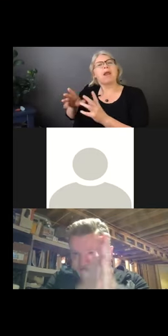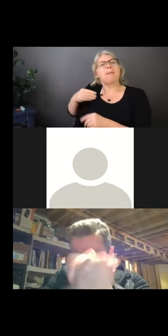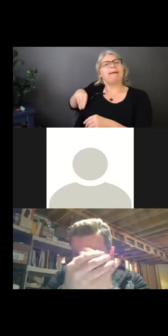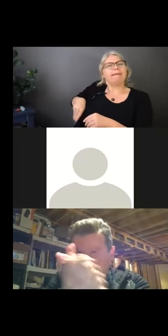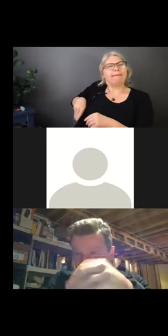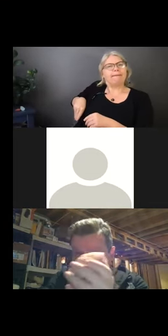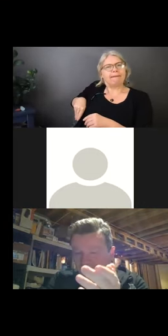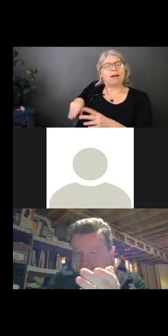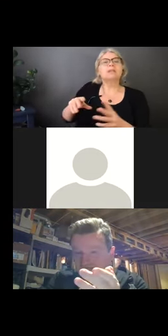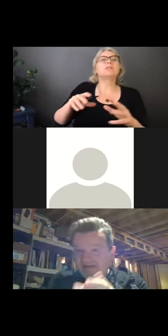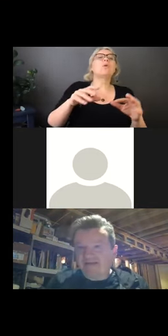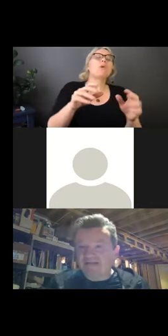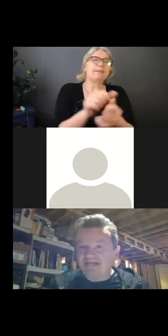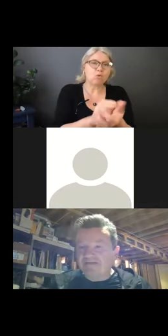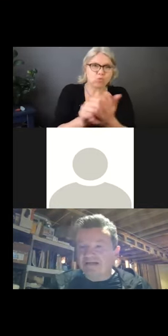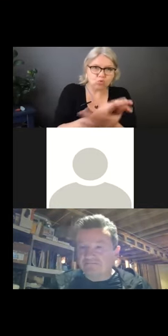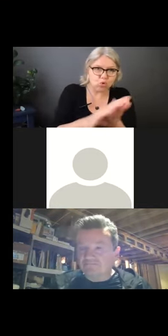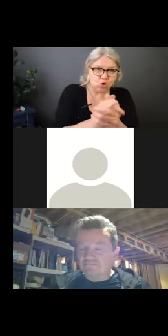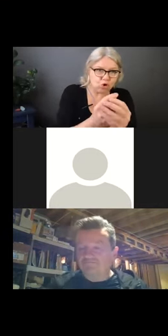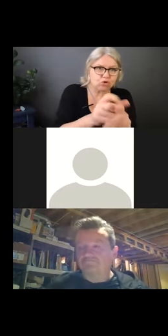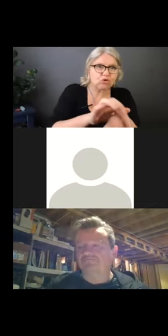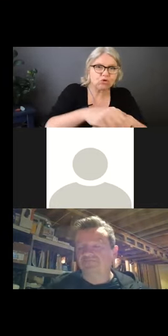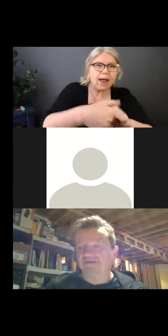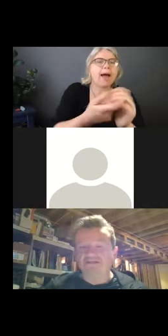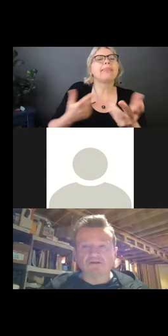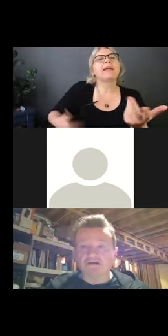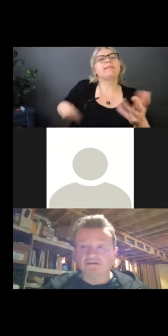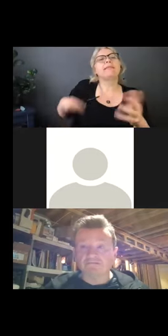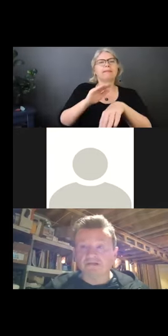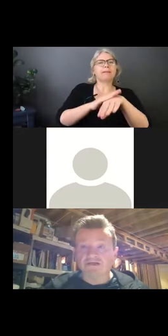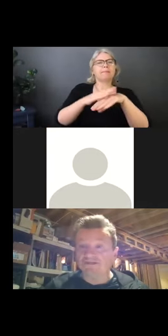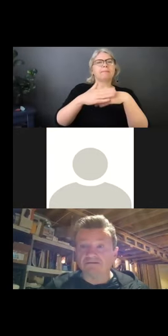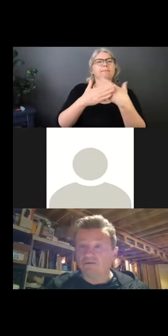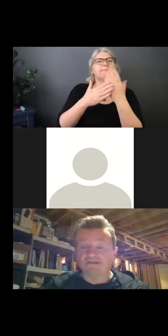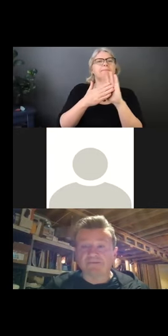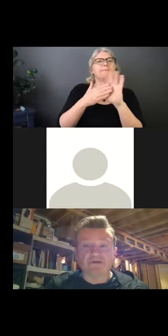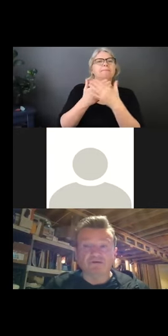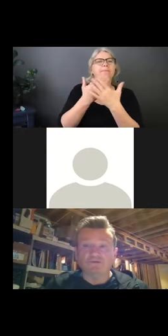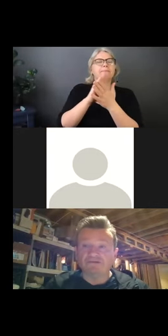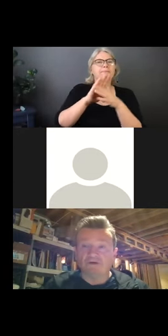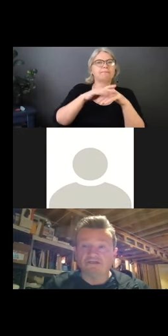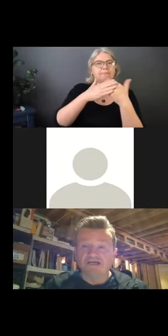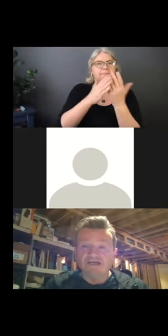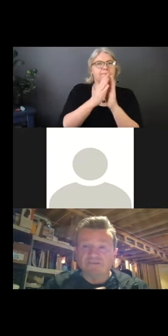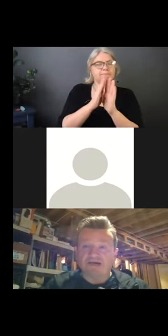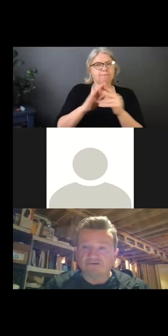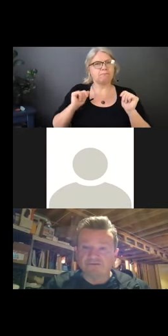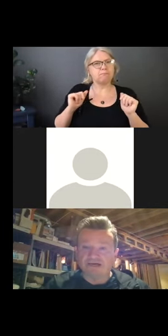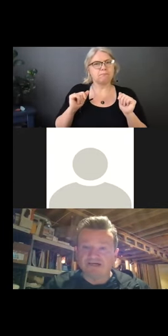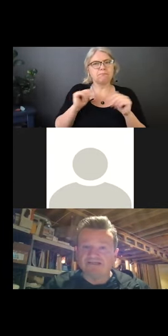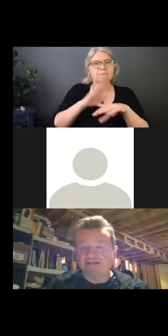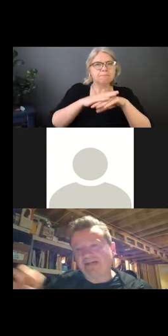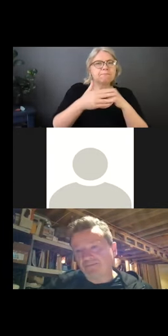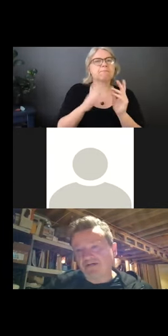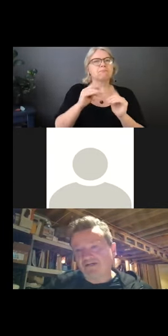friction that really, really helps. And I just keep that dish cloth and I use it the whole time I'm in your home to wash and pat dry